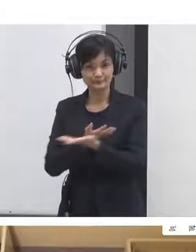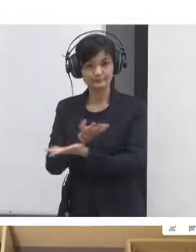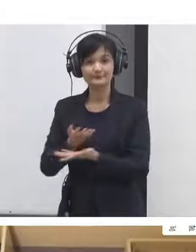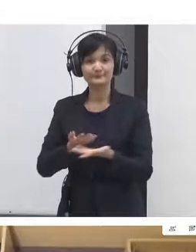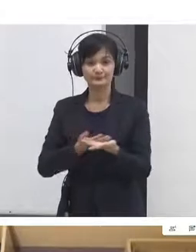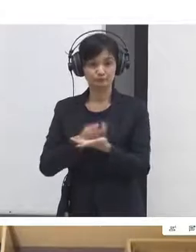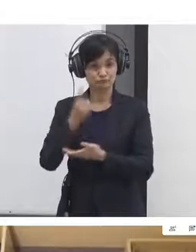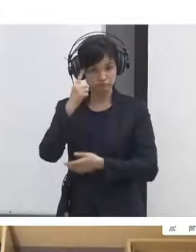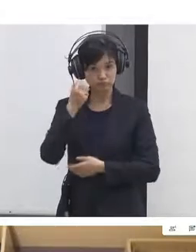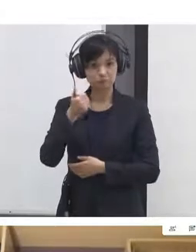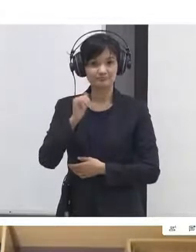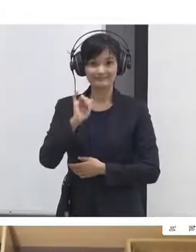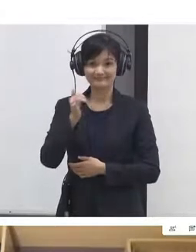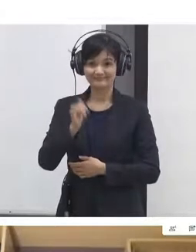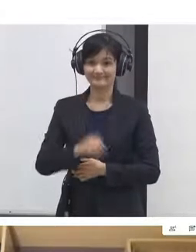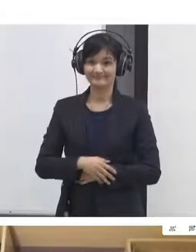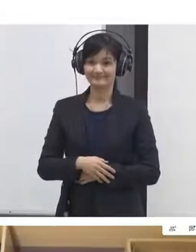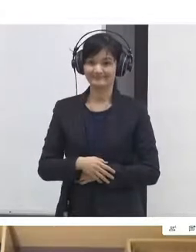intent